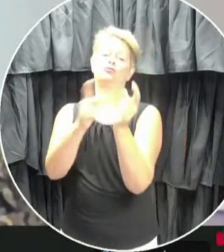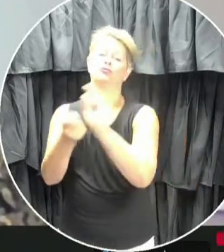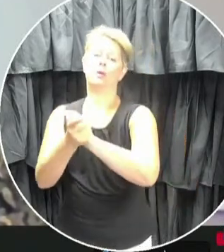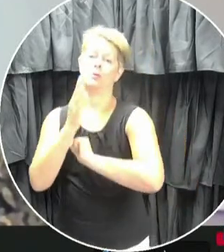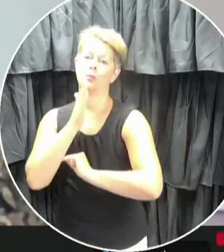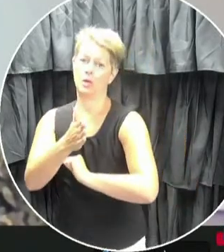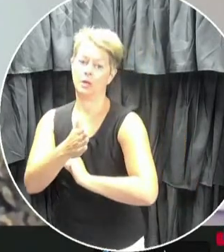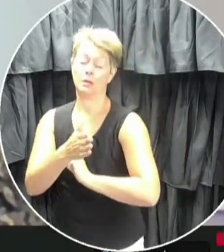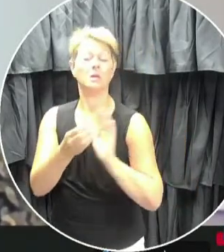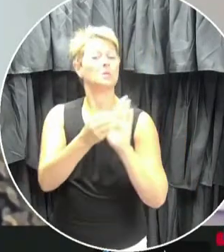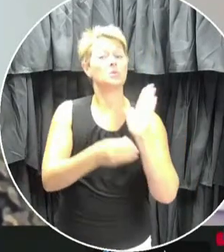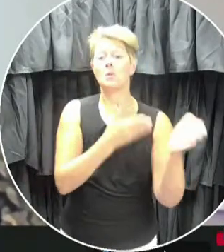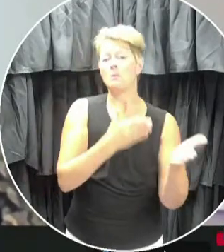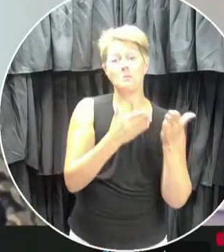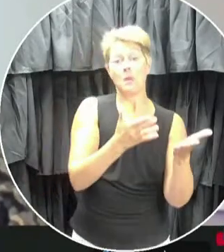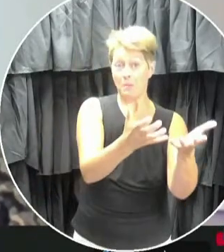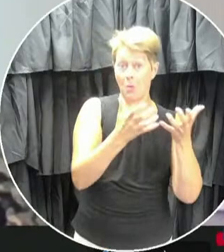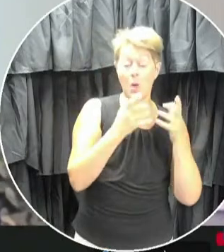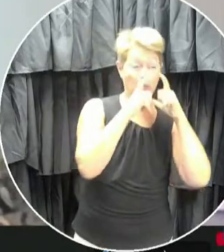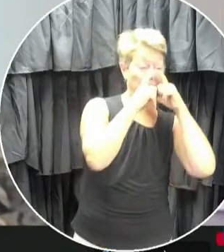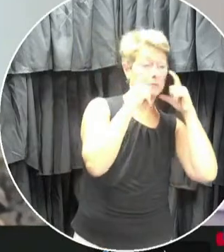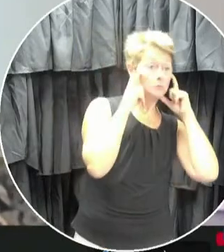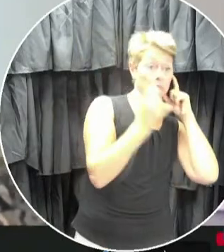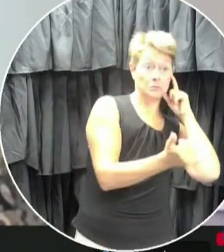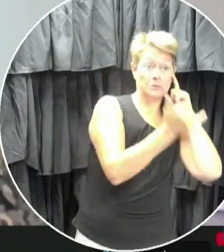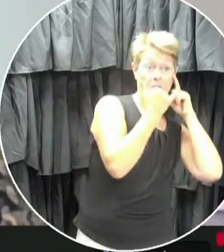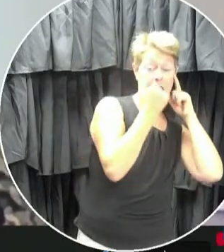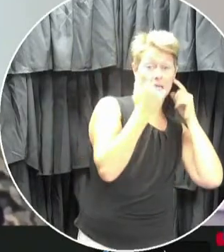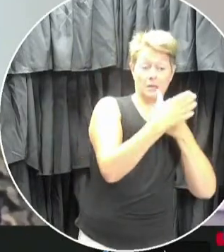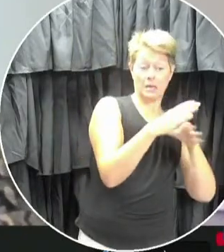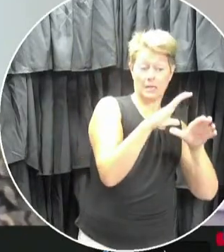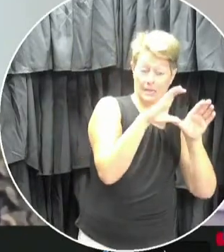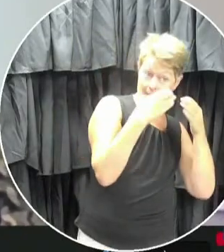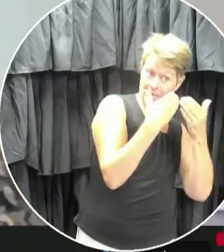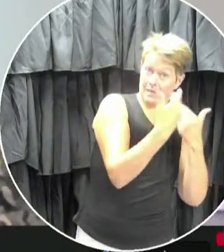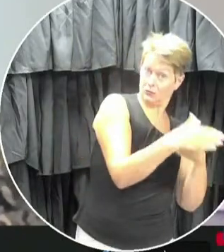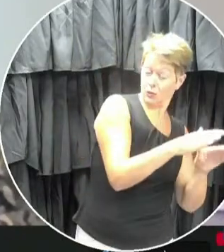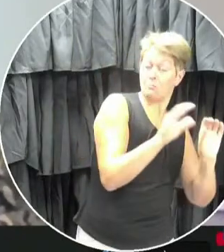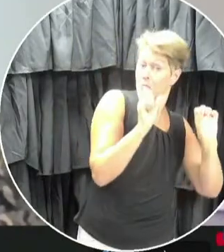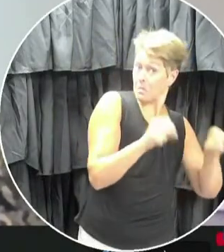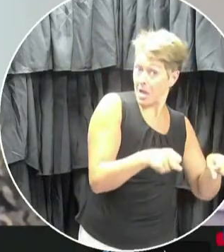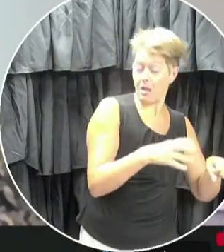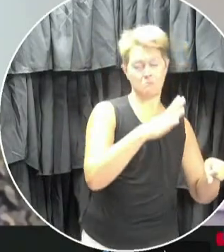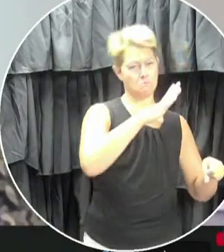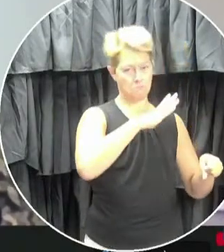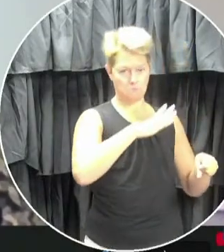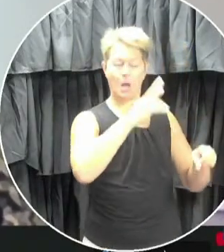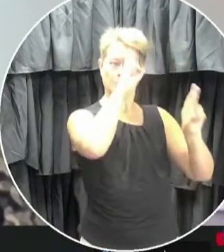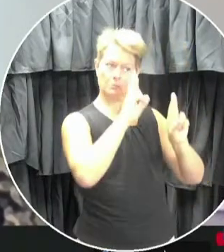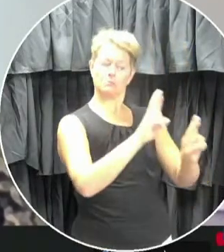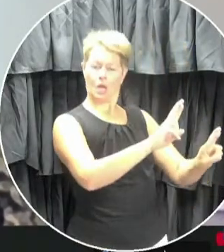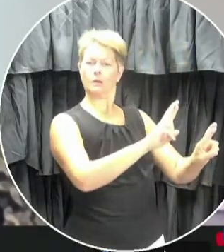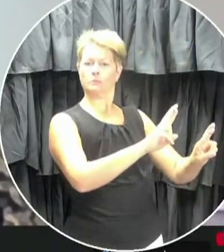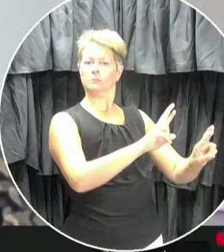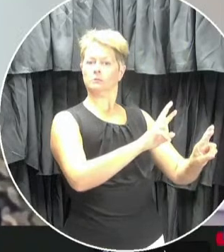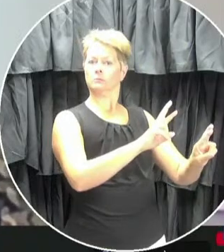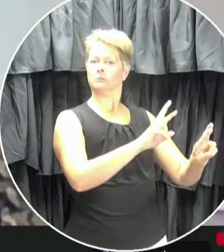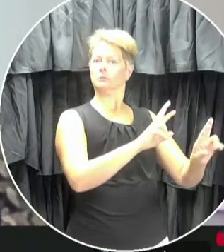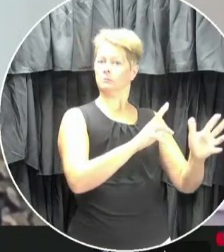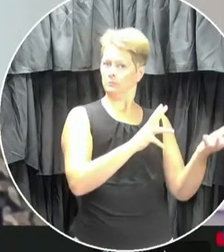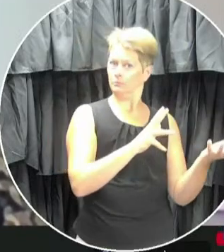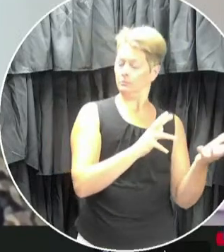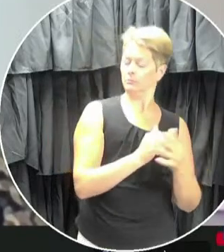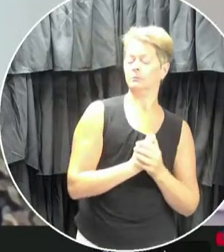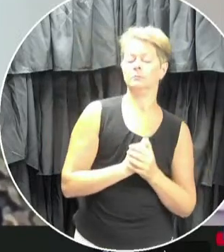may choose to wear a non-medical mask while in the classroom. And just as we have encouraged respect and kindness in all situations throughout this